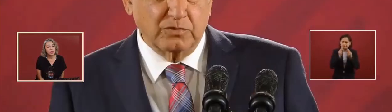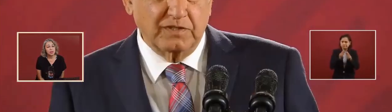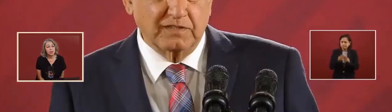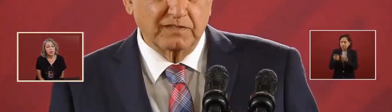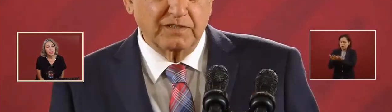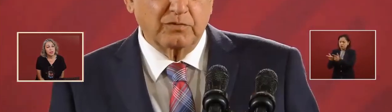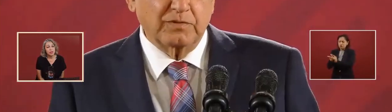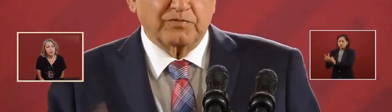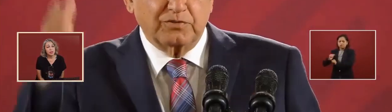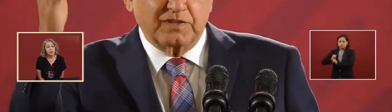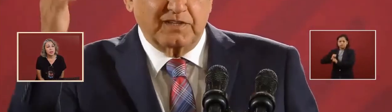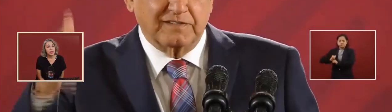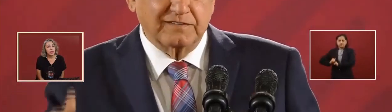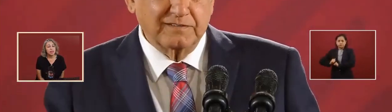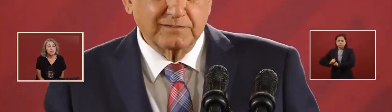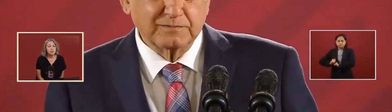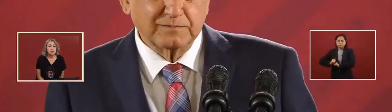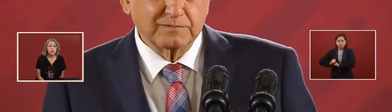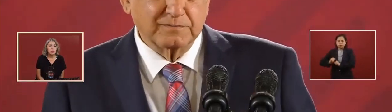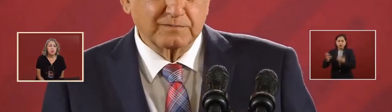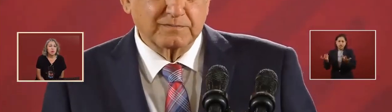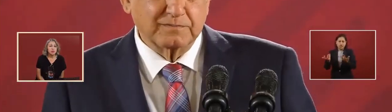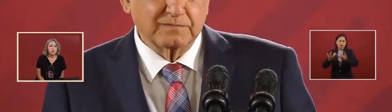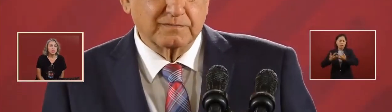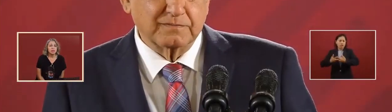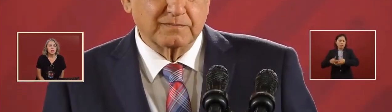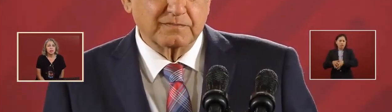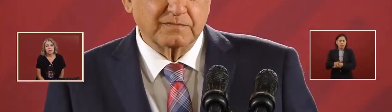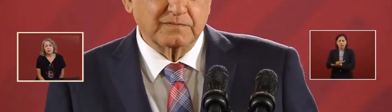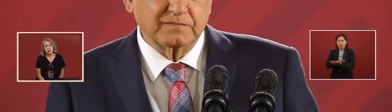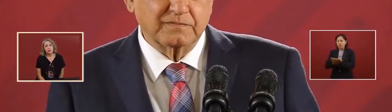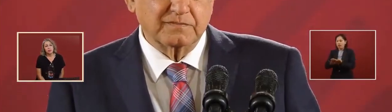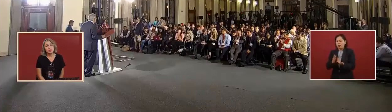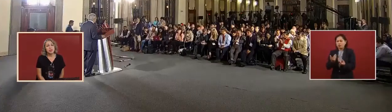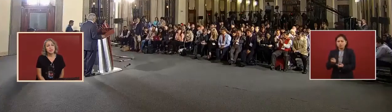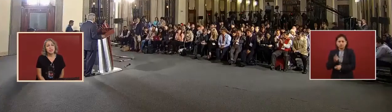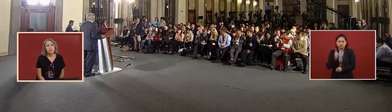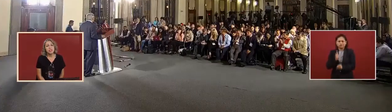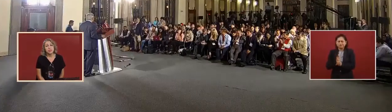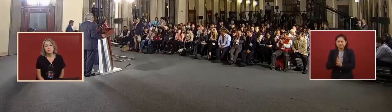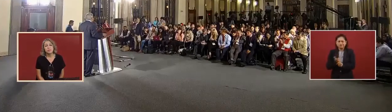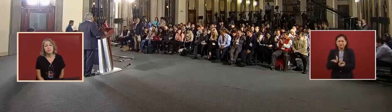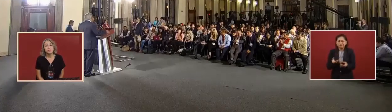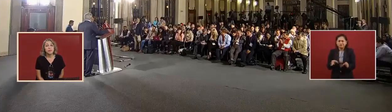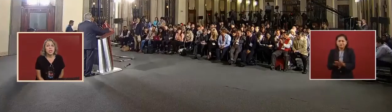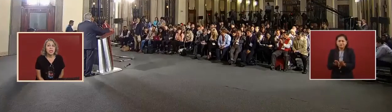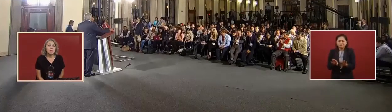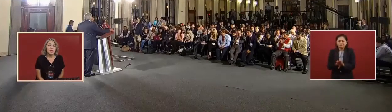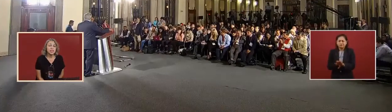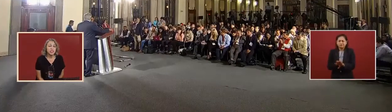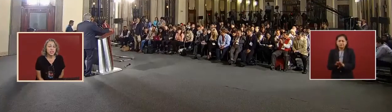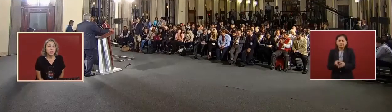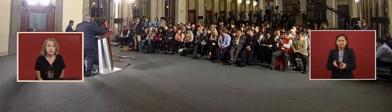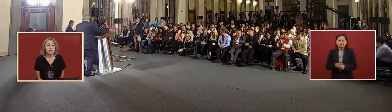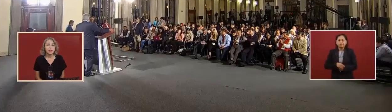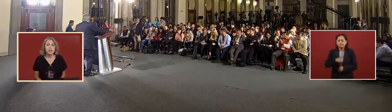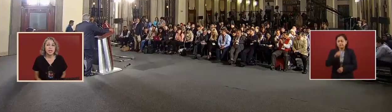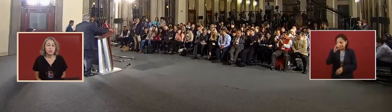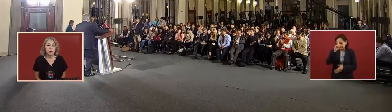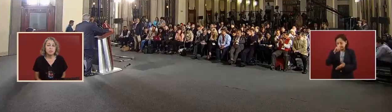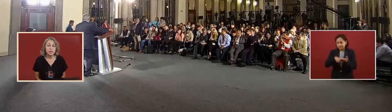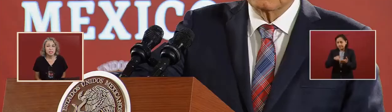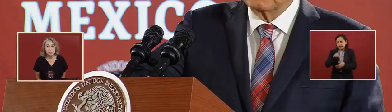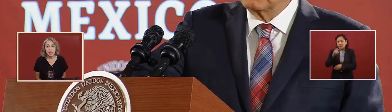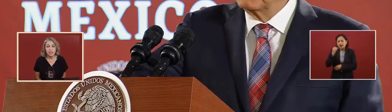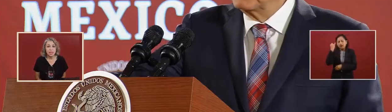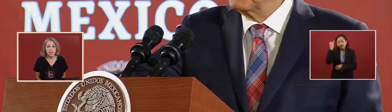so there was no borders. No definition. Imagine in one municipality where